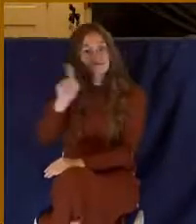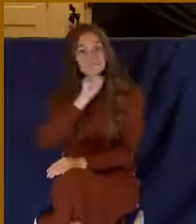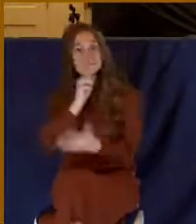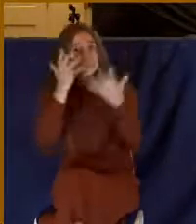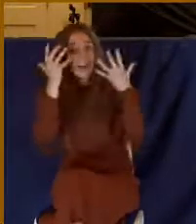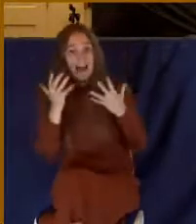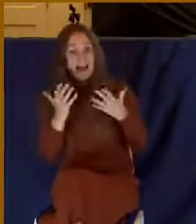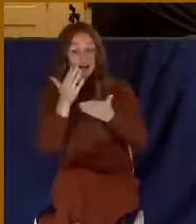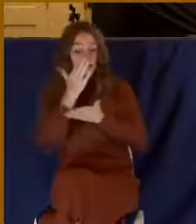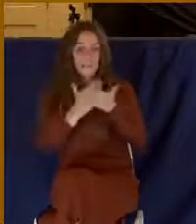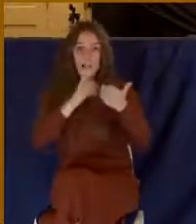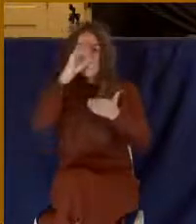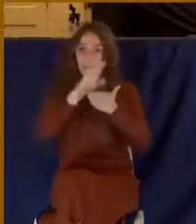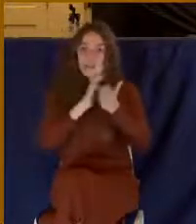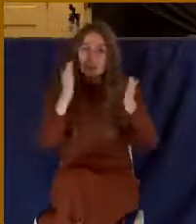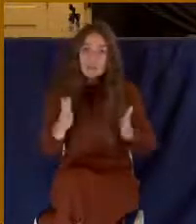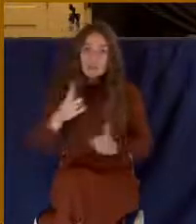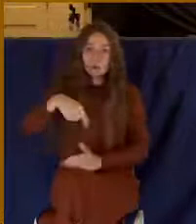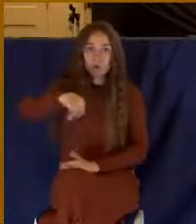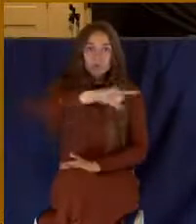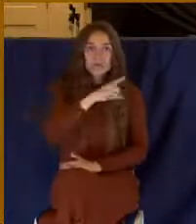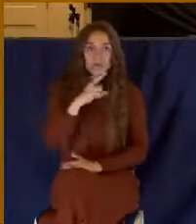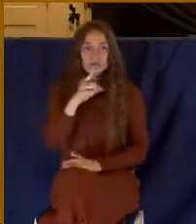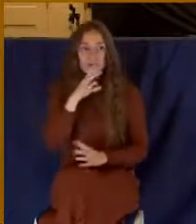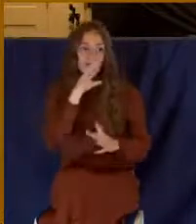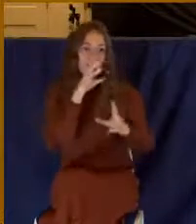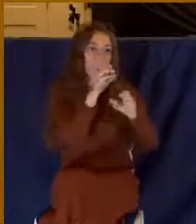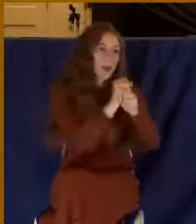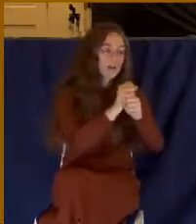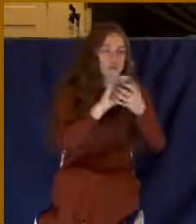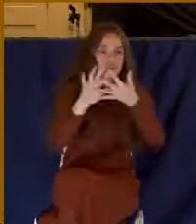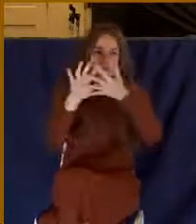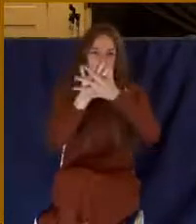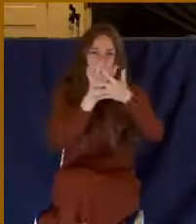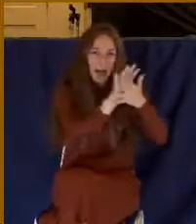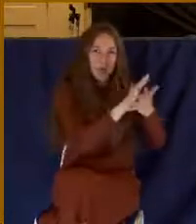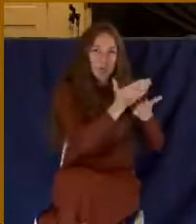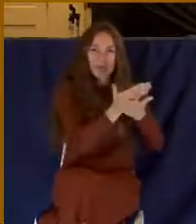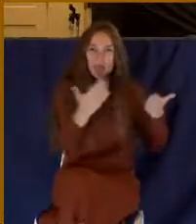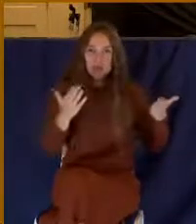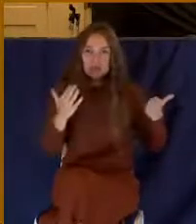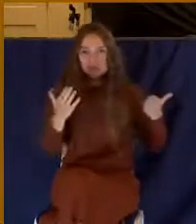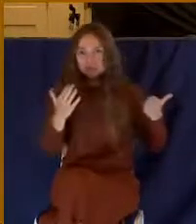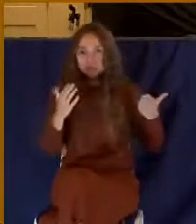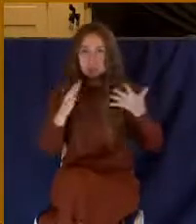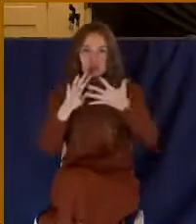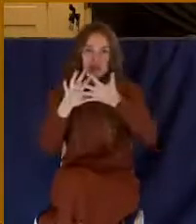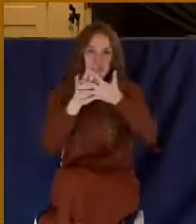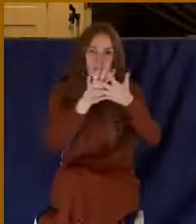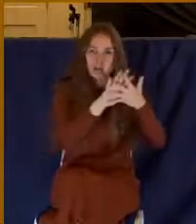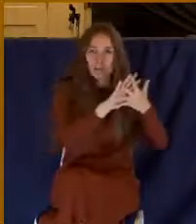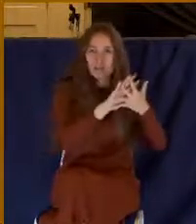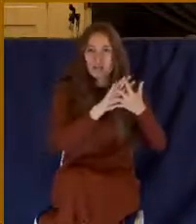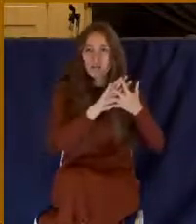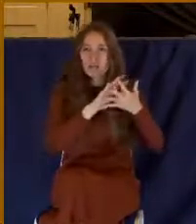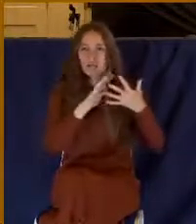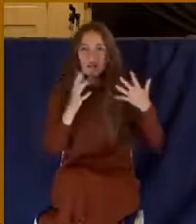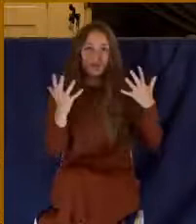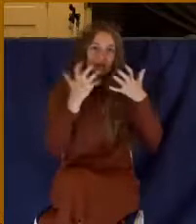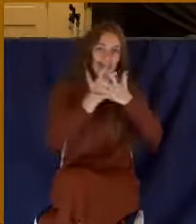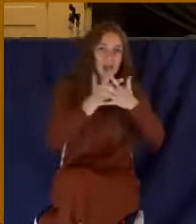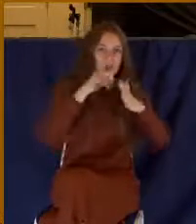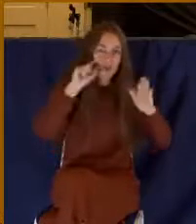that were going back into the shadows instead of embracing the reality. Now, remember the problem